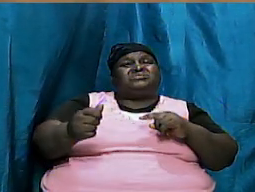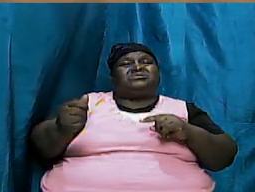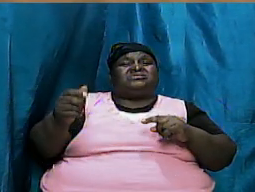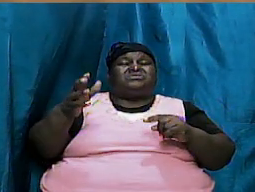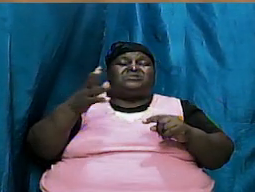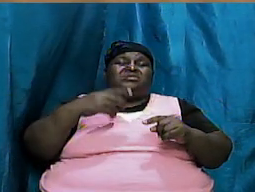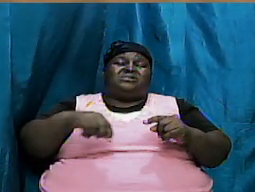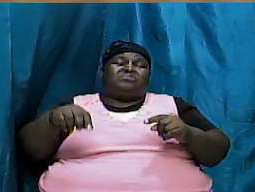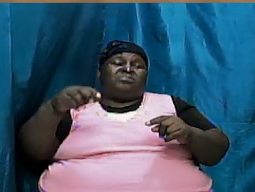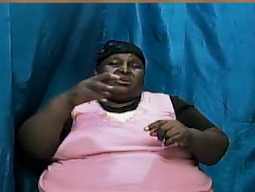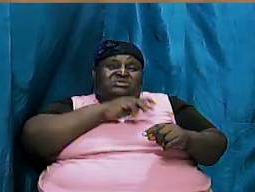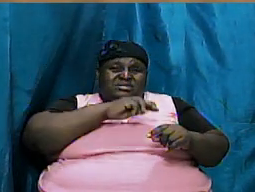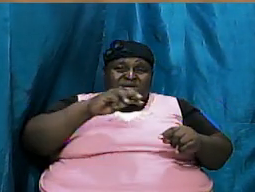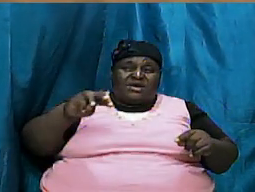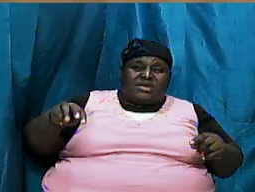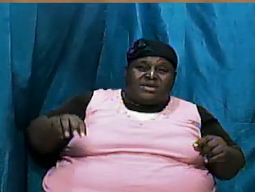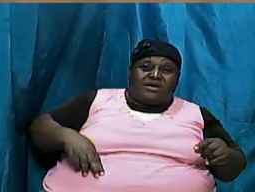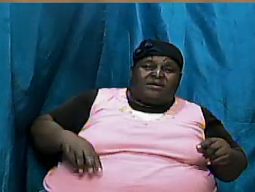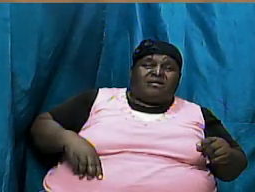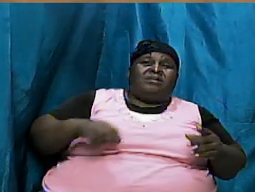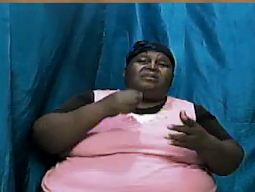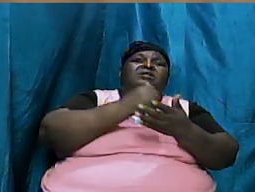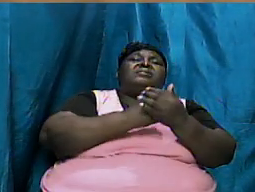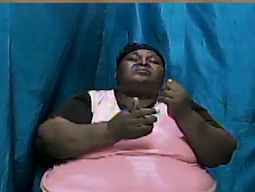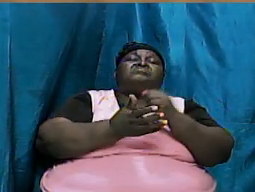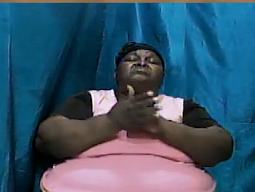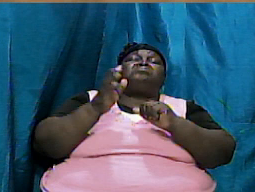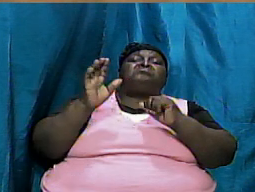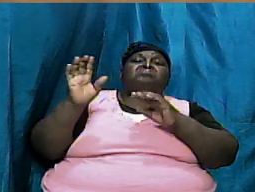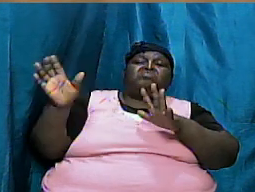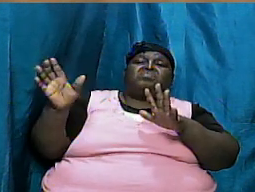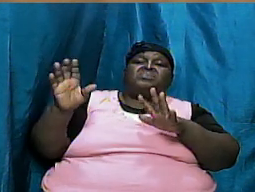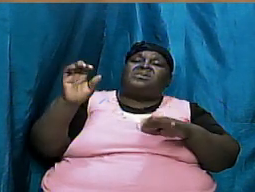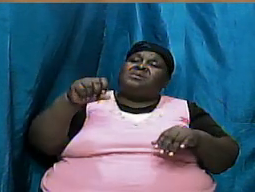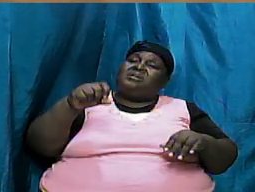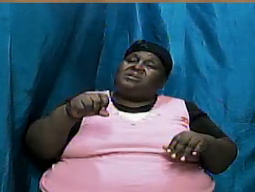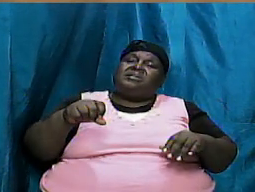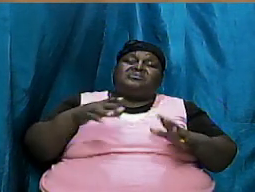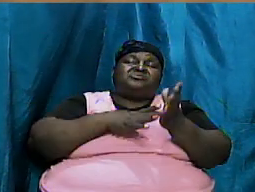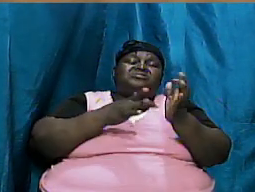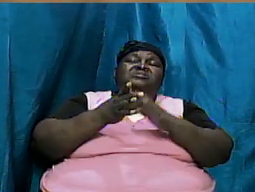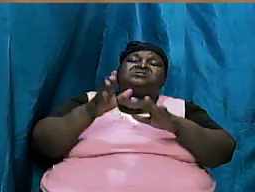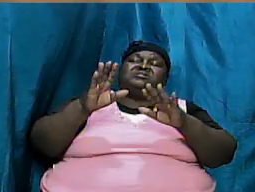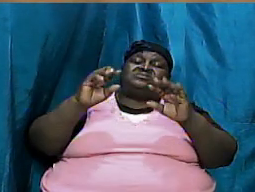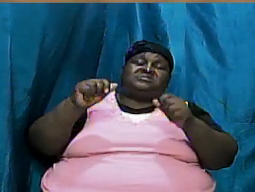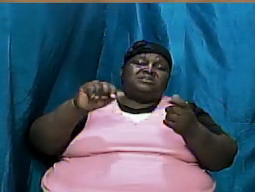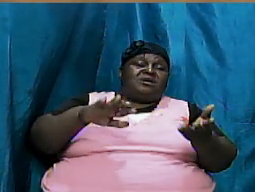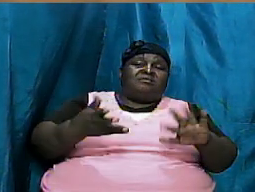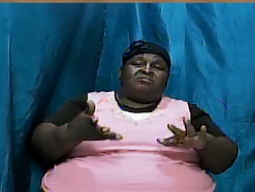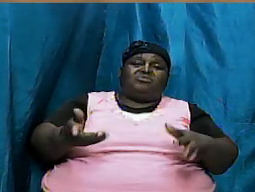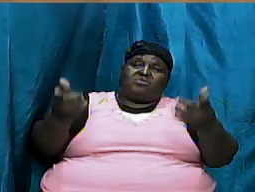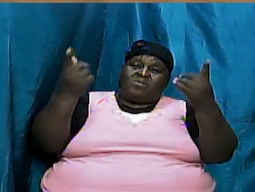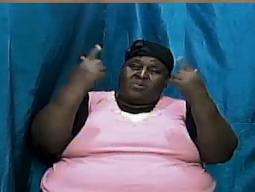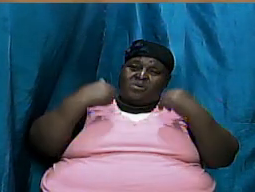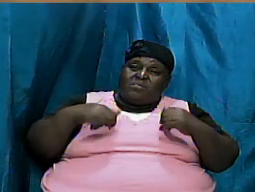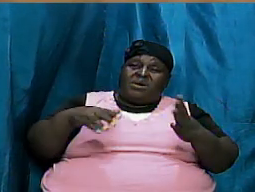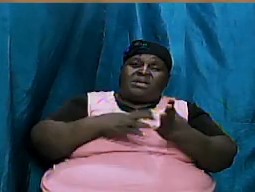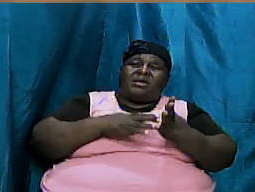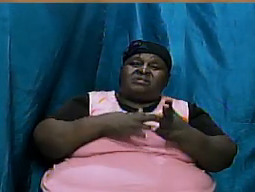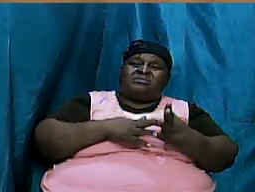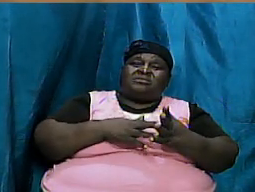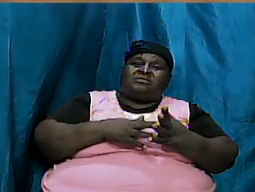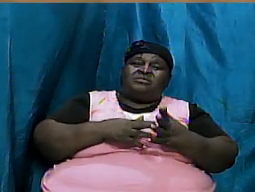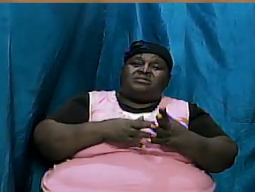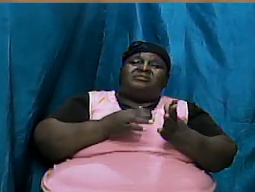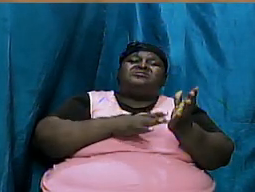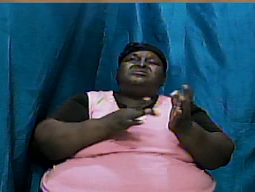and accept as his crucifixion that yes he died but he came back he was not smashed he was not